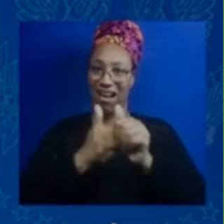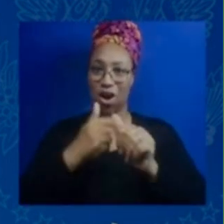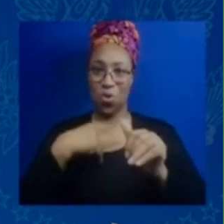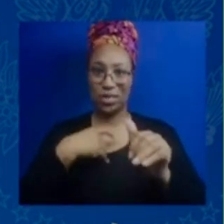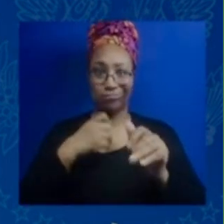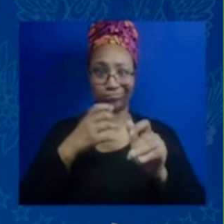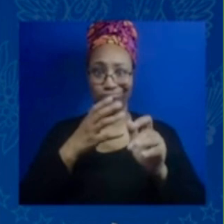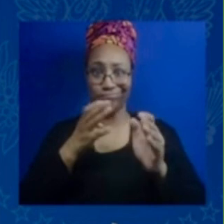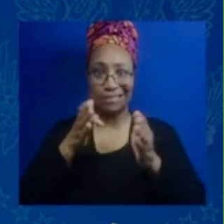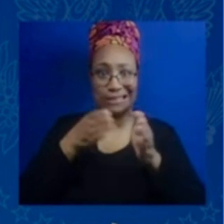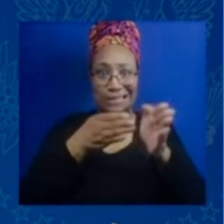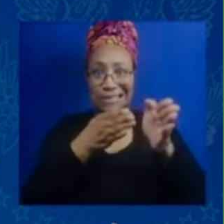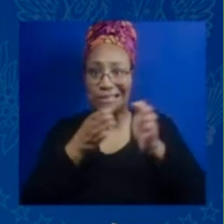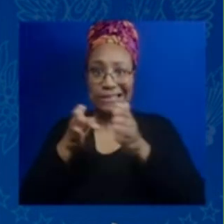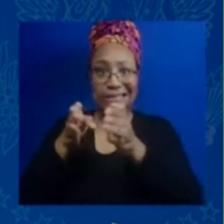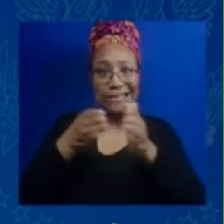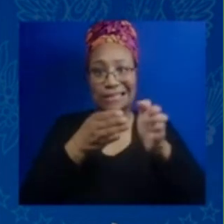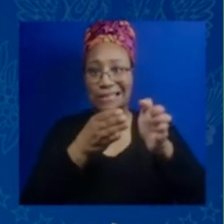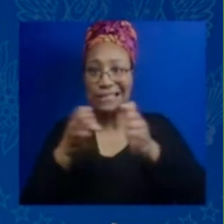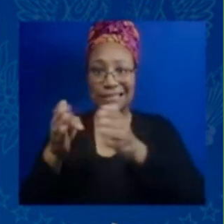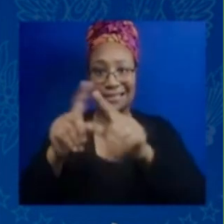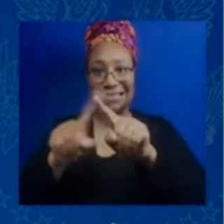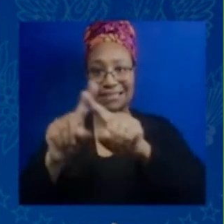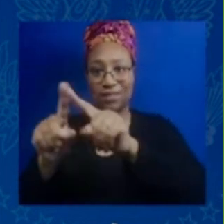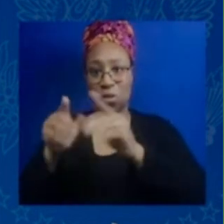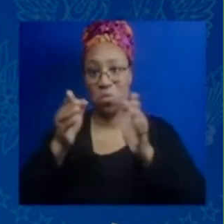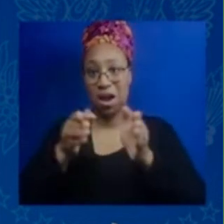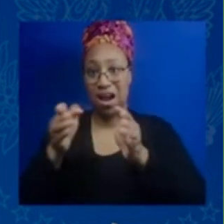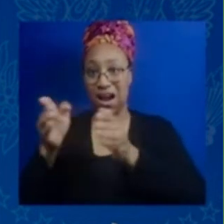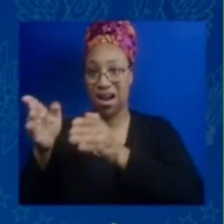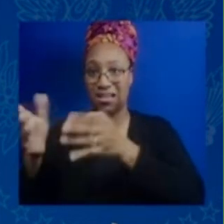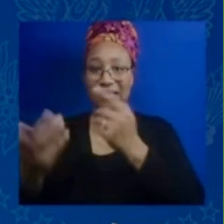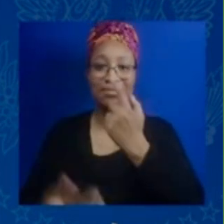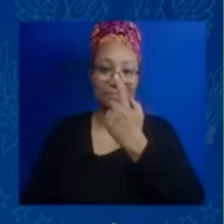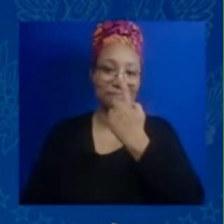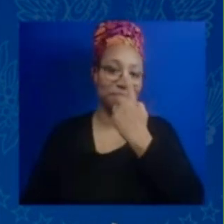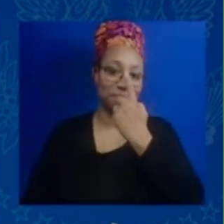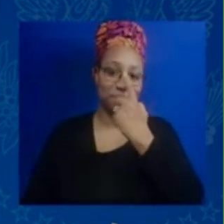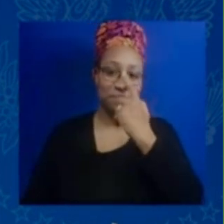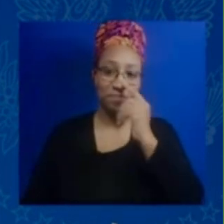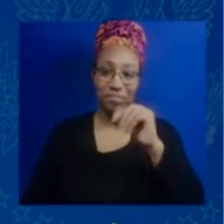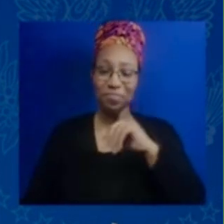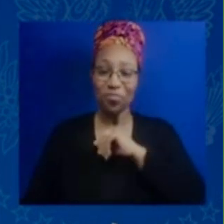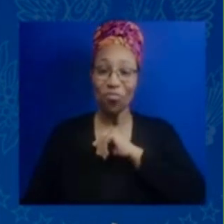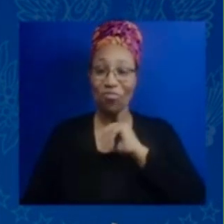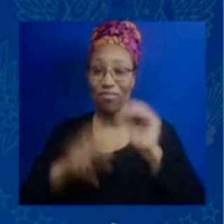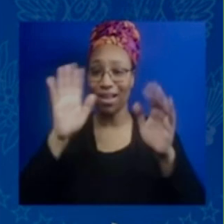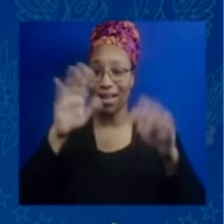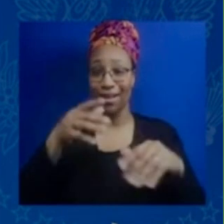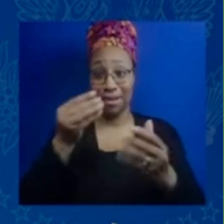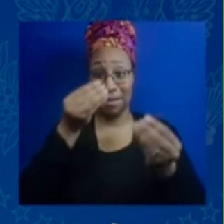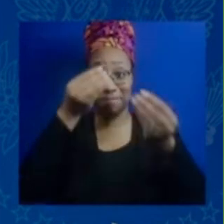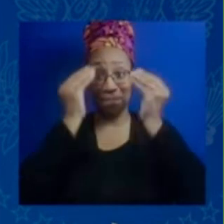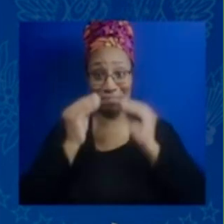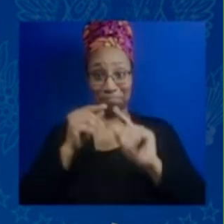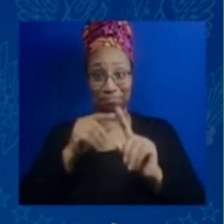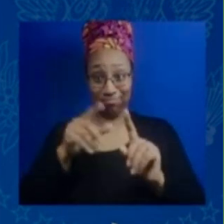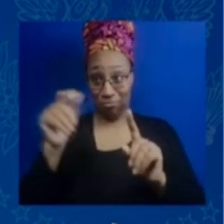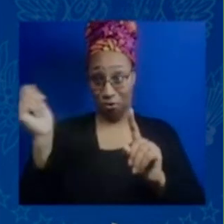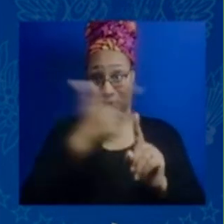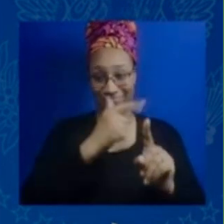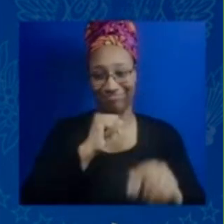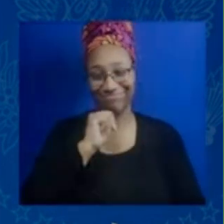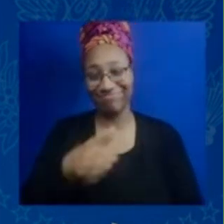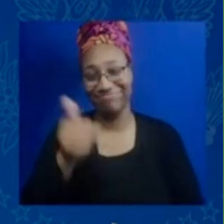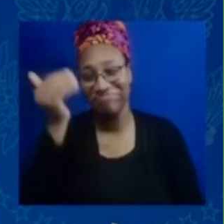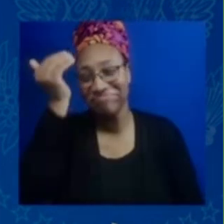know that you guys have not been wearing makeup at all or just like putting on a little bit of lipstick just to show up on camera and so